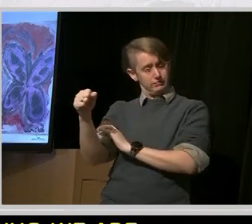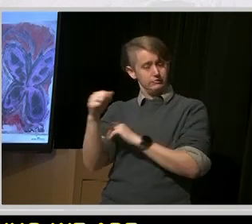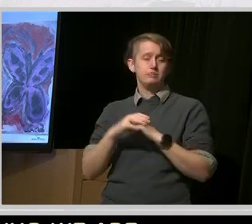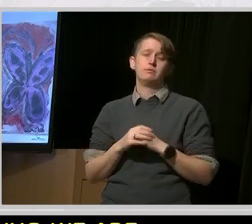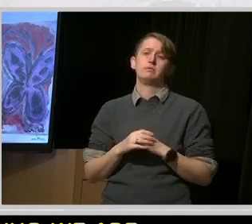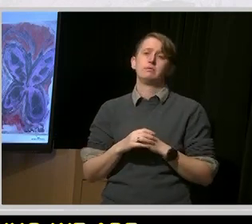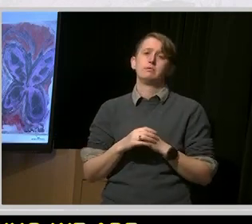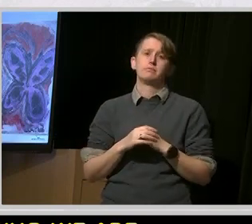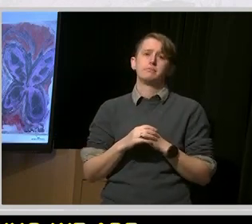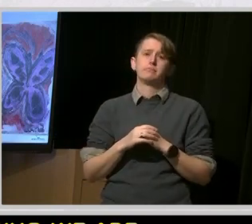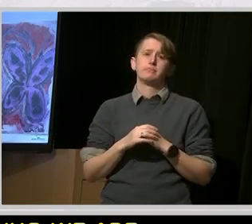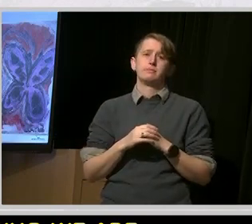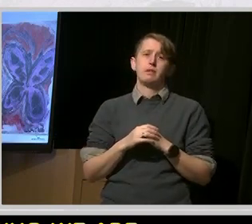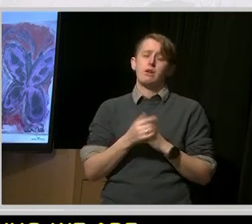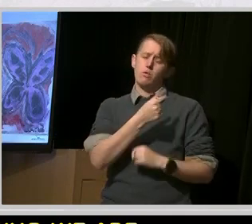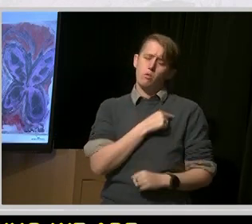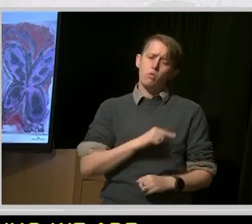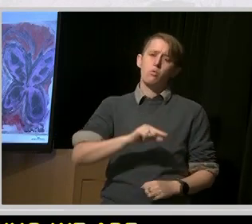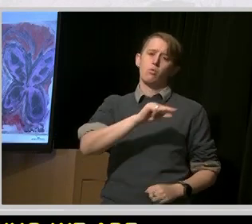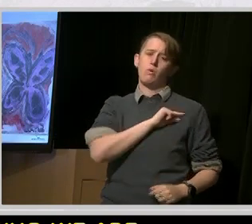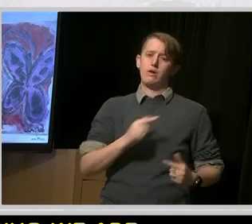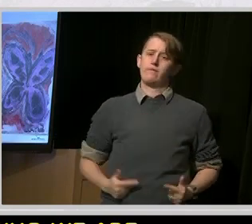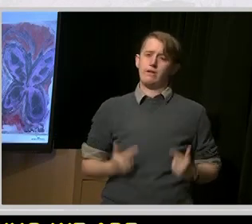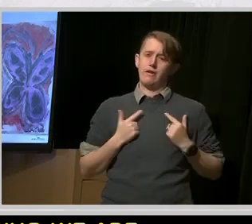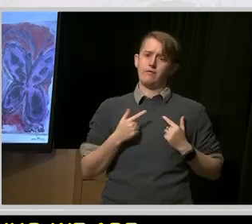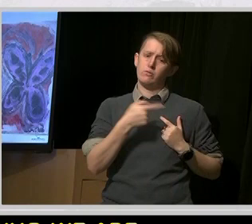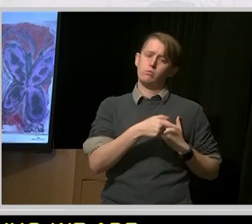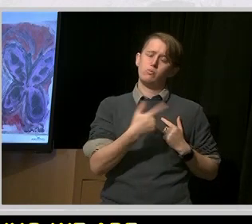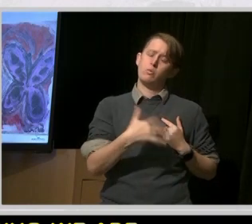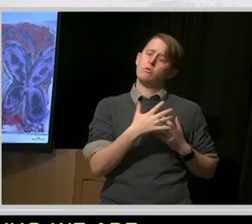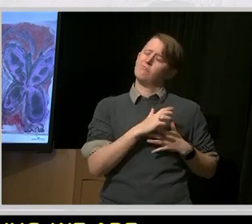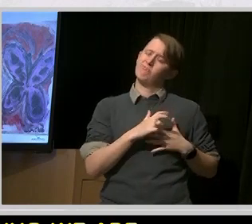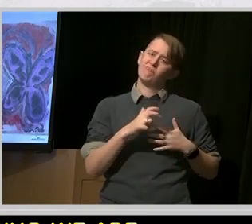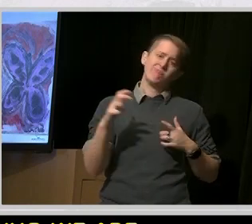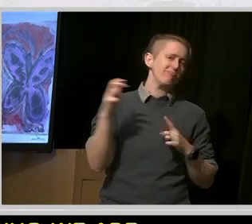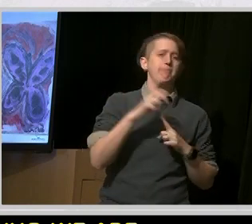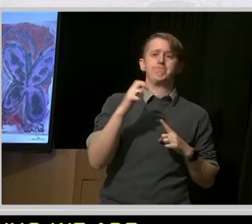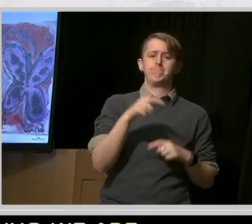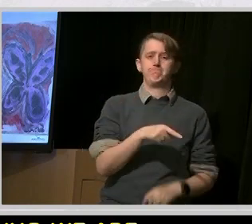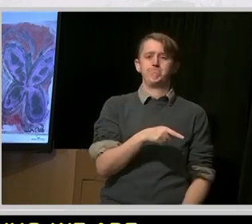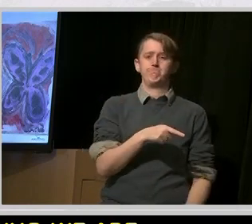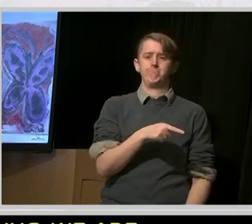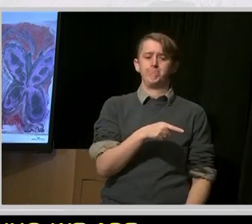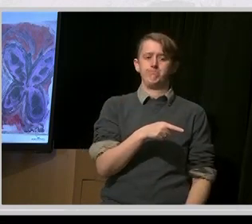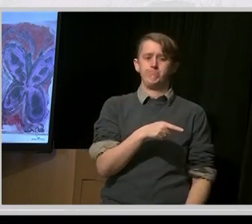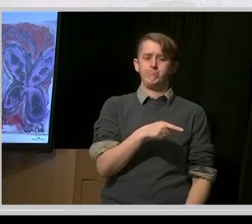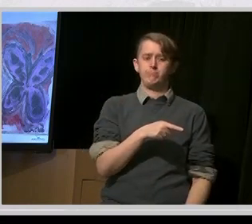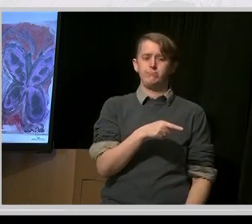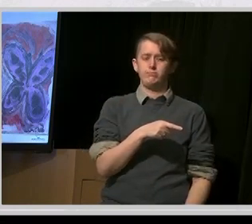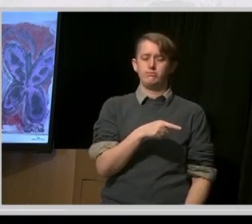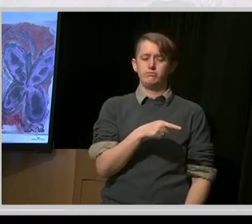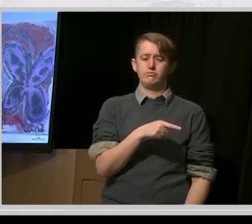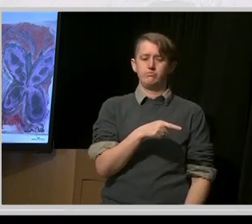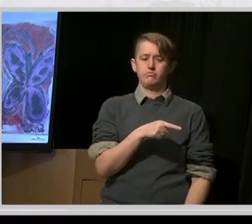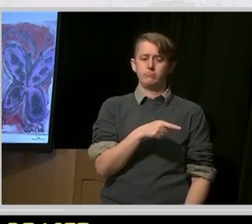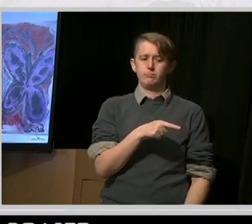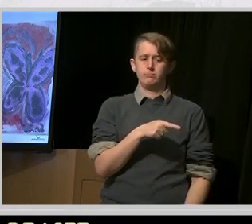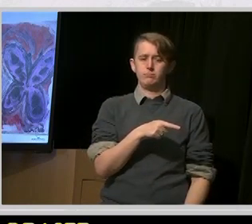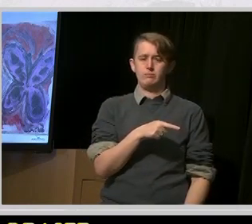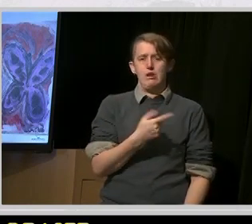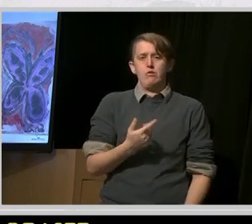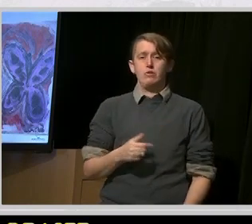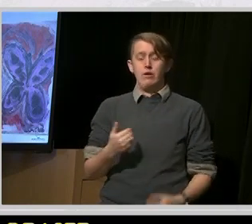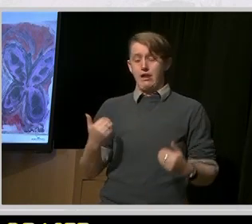quality of life. And that's important. It's not about having a life. It's about having a great